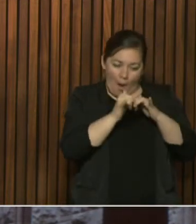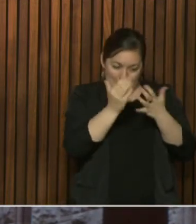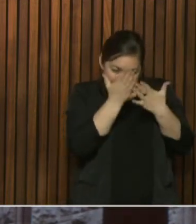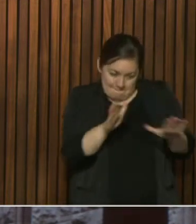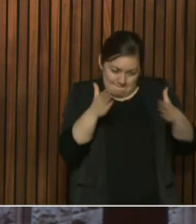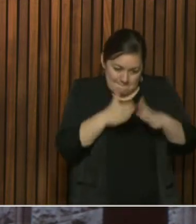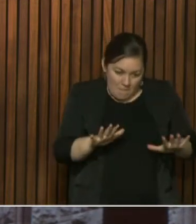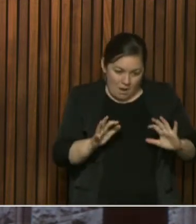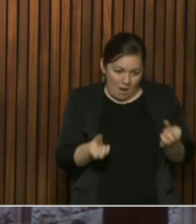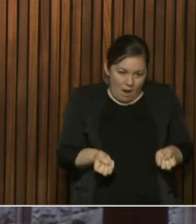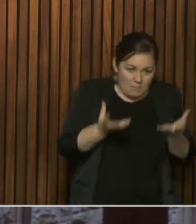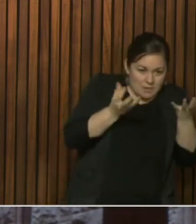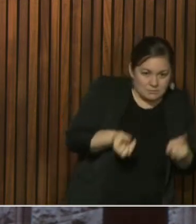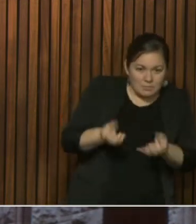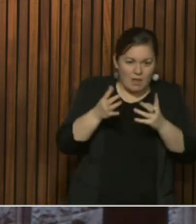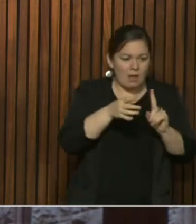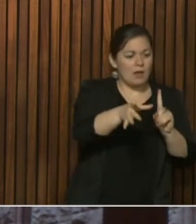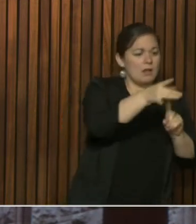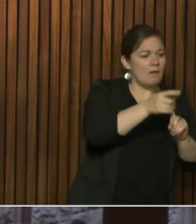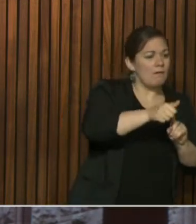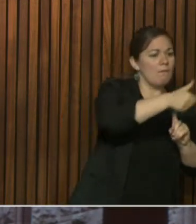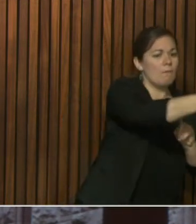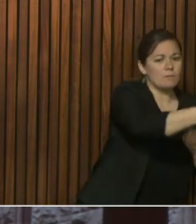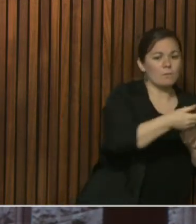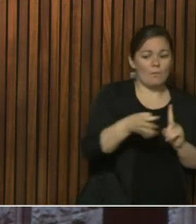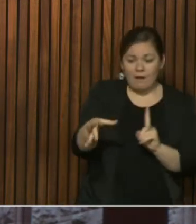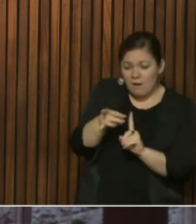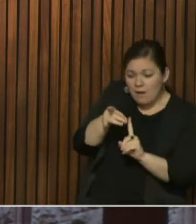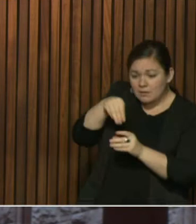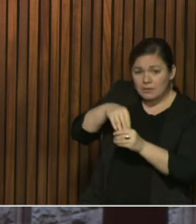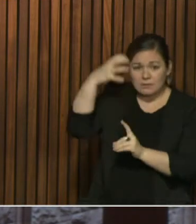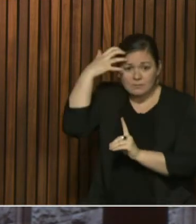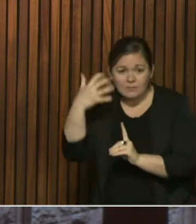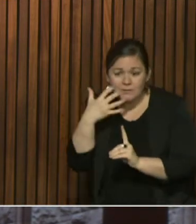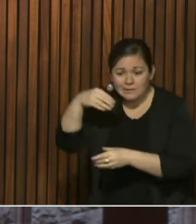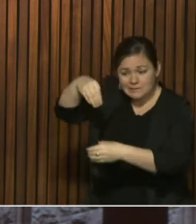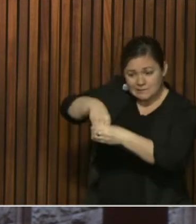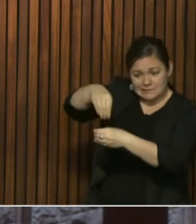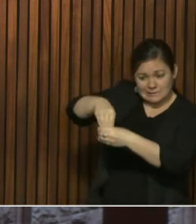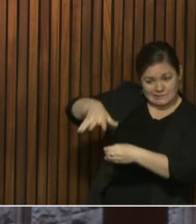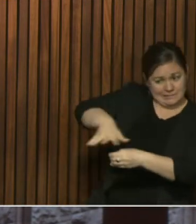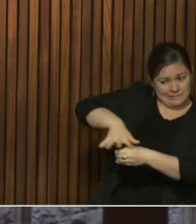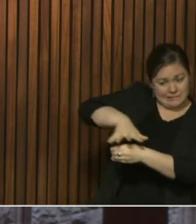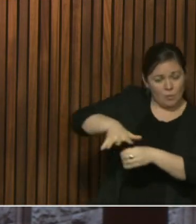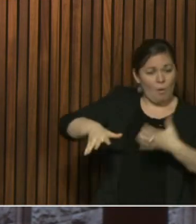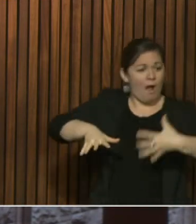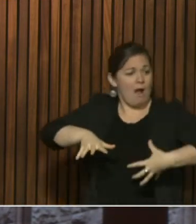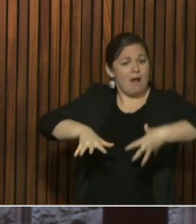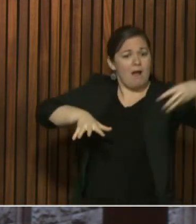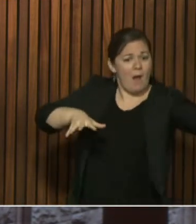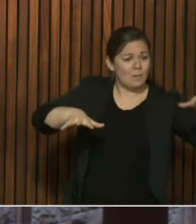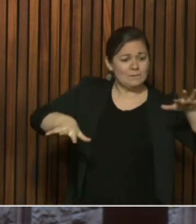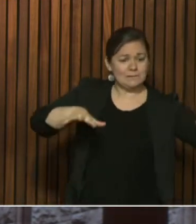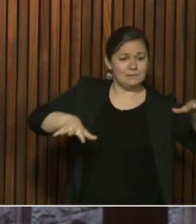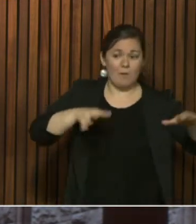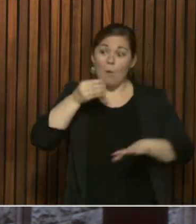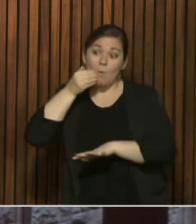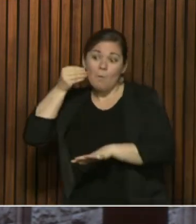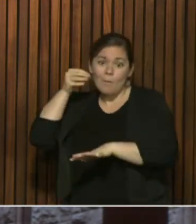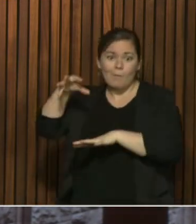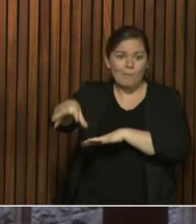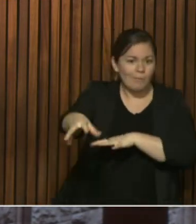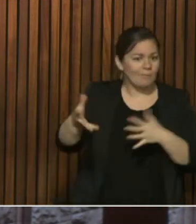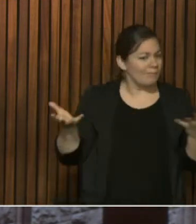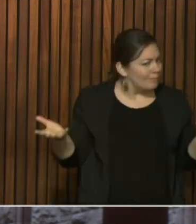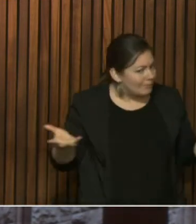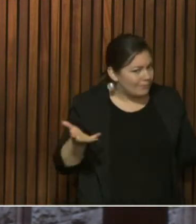in there. As for how many were in ICU or ventilation, no, we don't have that data, Rob.